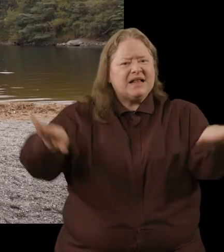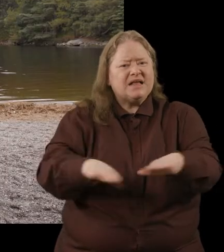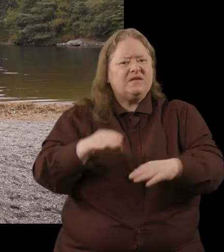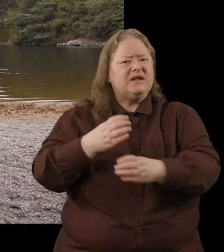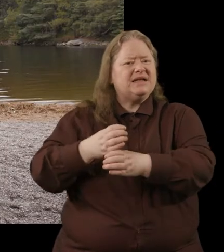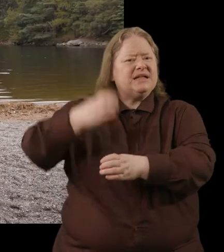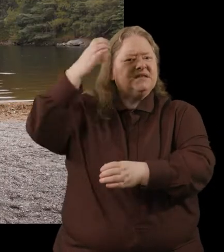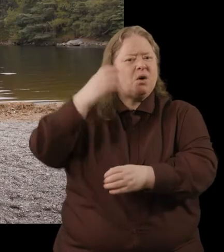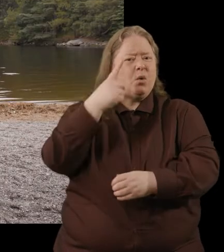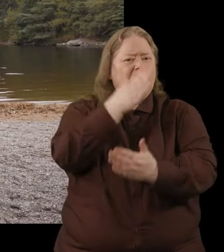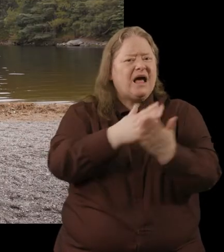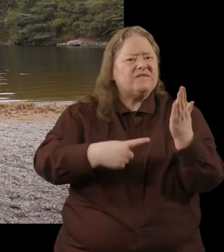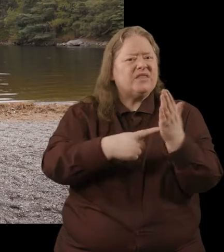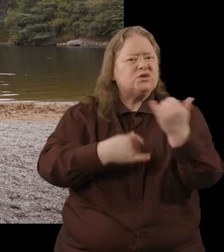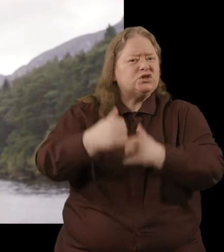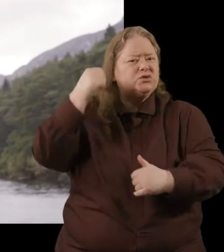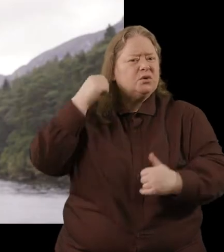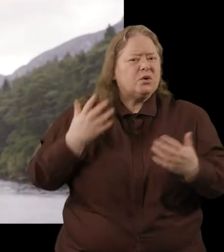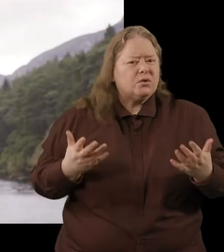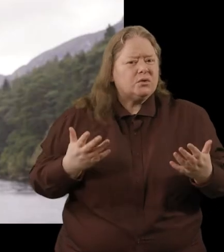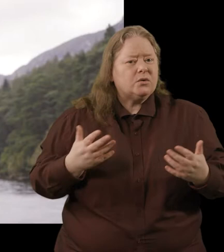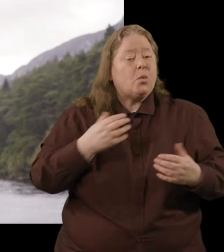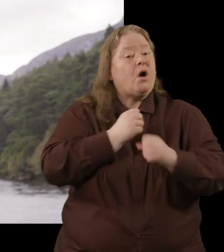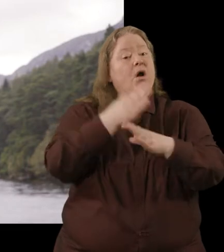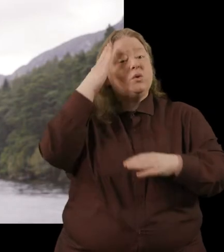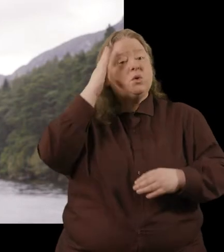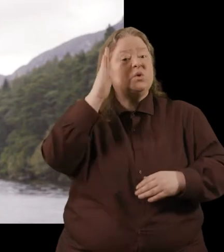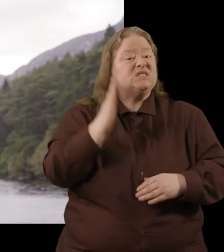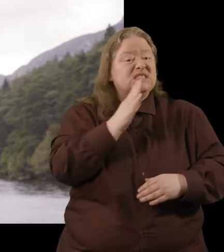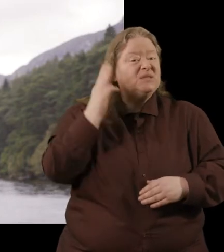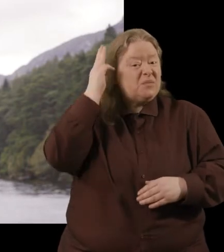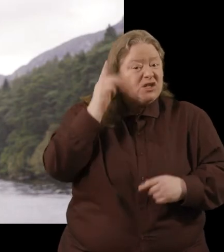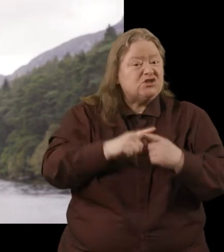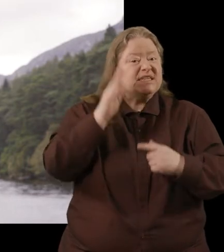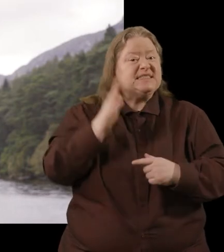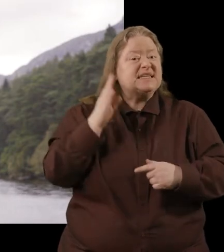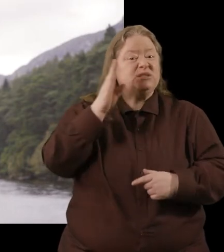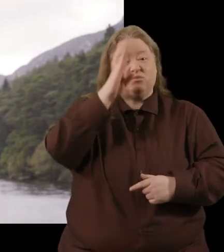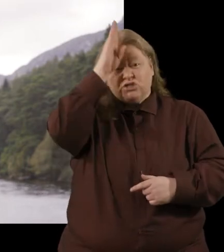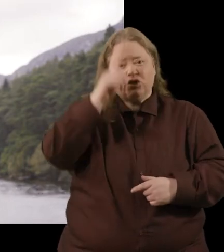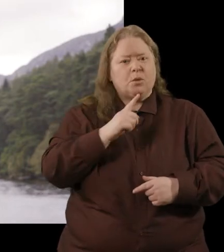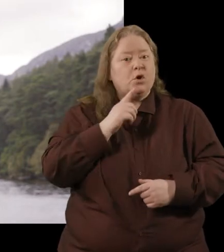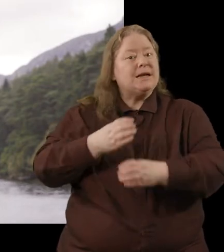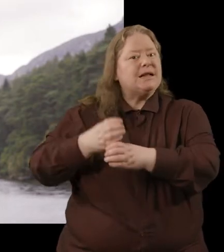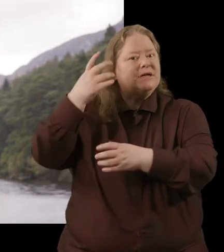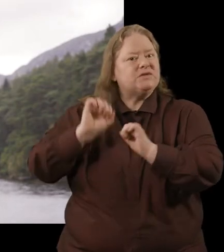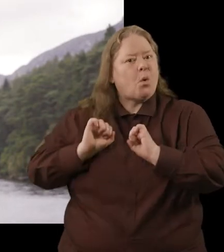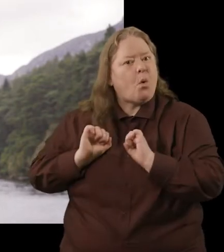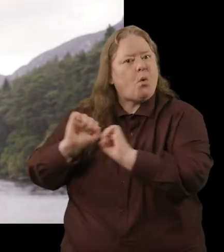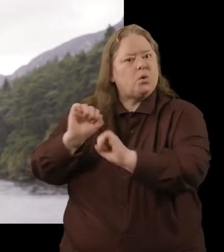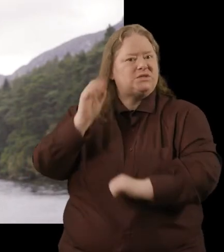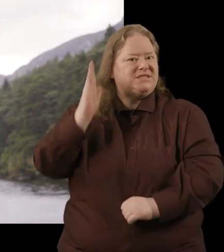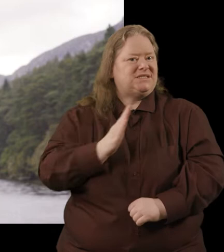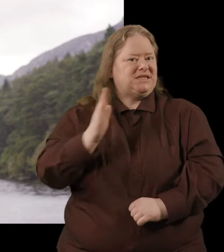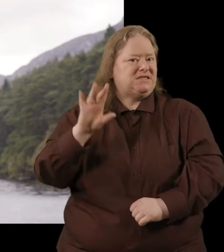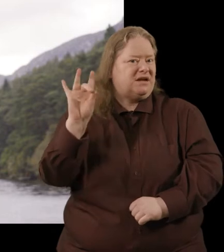Glendalough one and a half thousand years ago? We all know St Patrick and St Bridget, but Glendalough had its own saint, St Kevin.